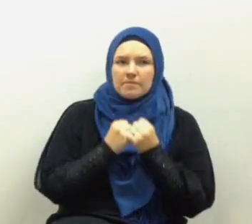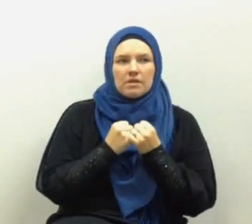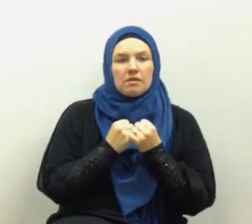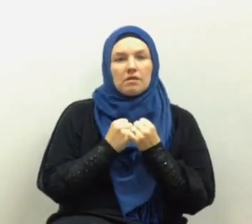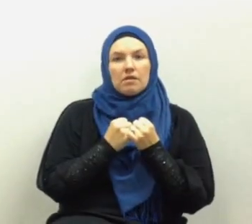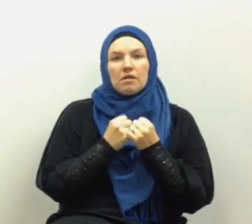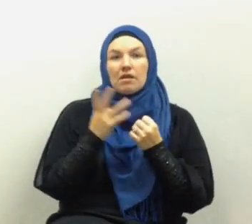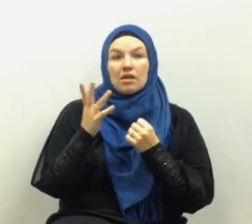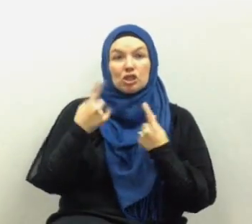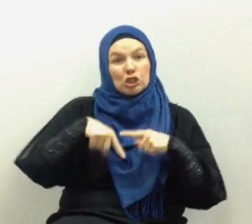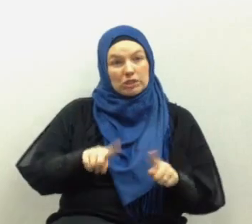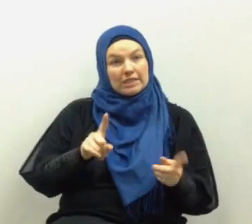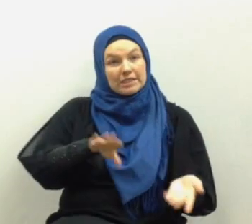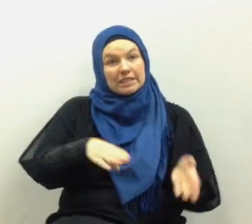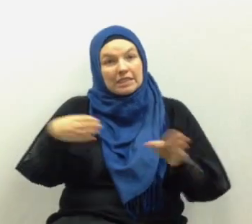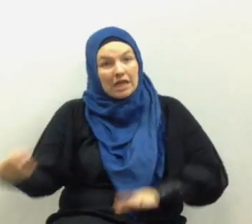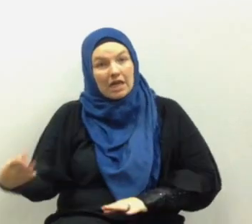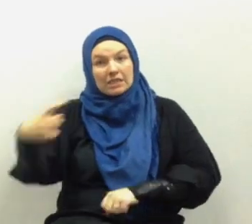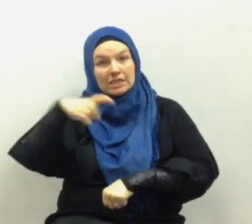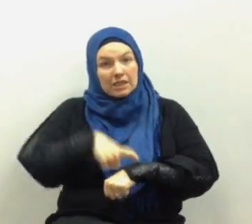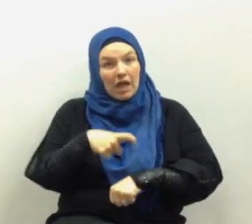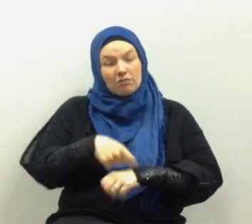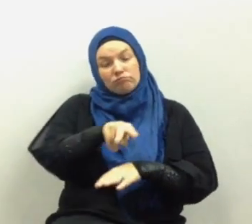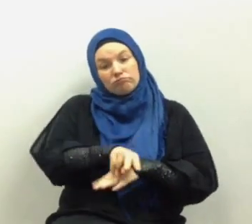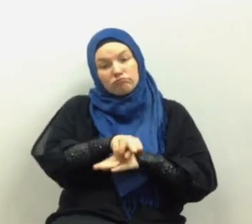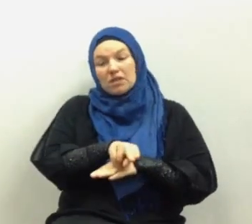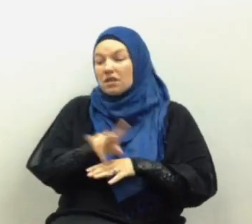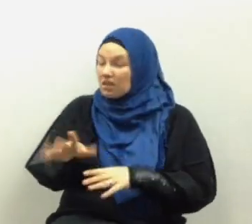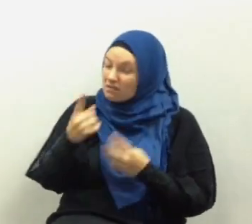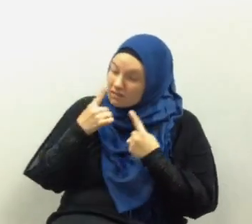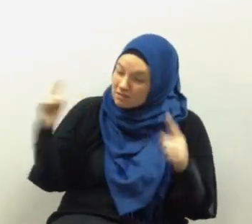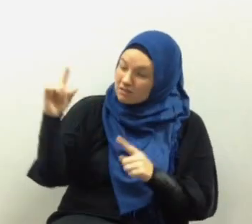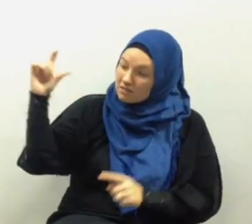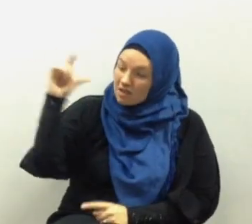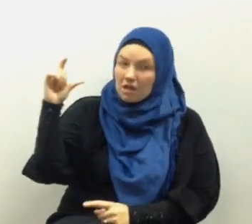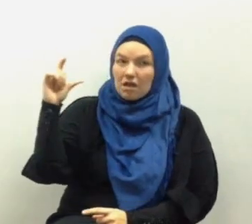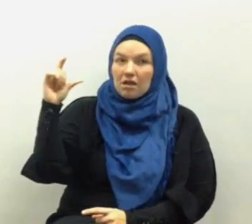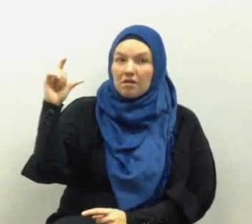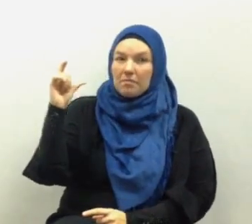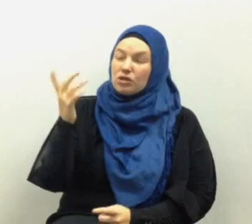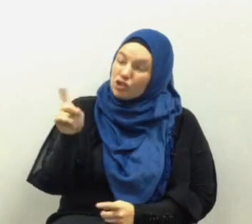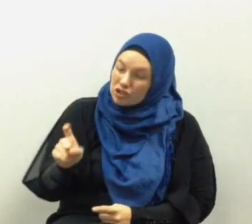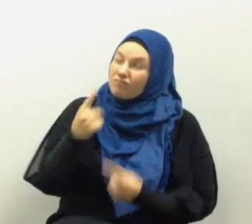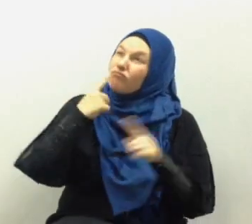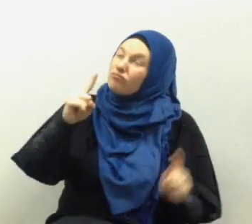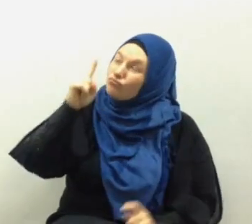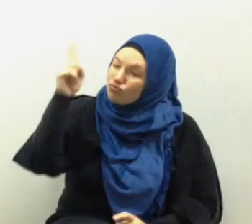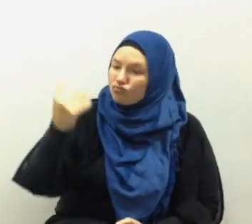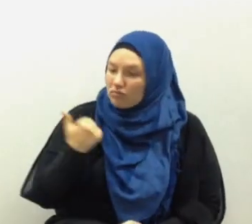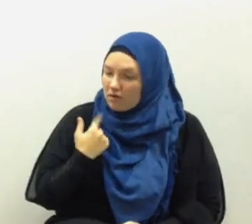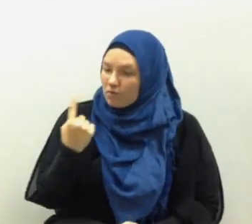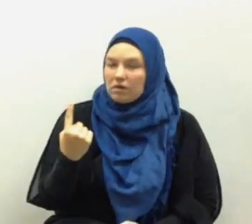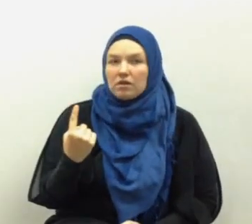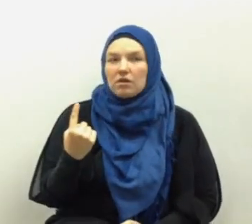when offered the chance to declare his islam at the time he was on his death